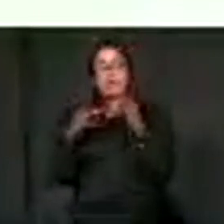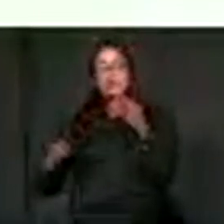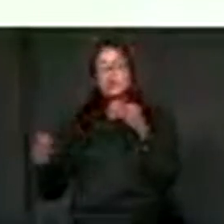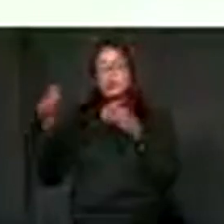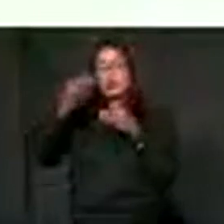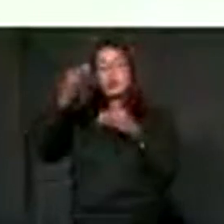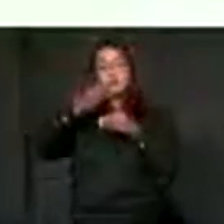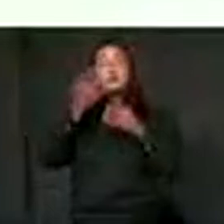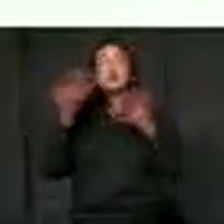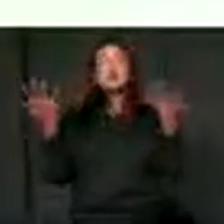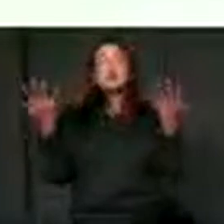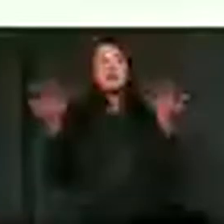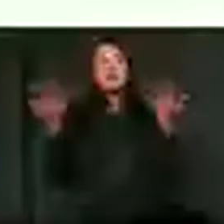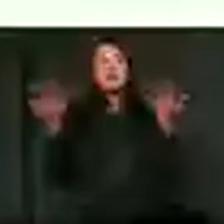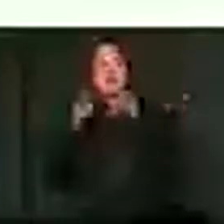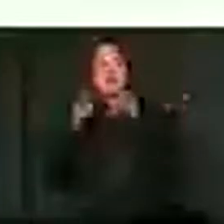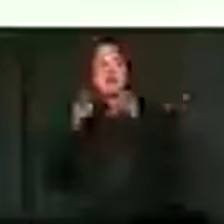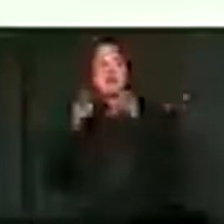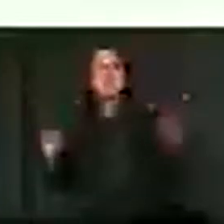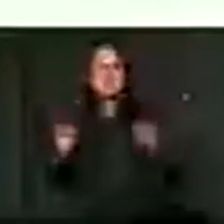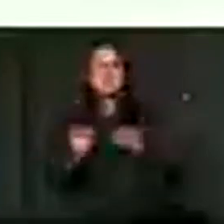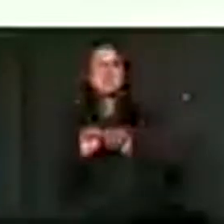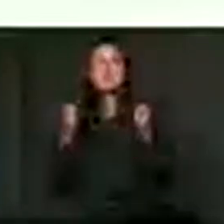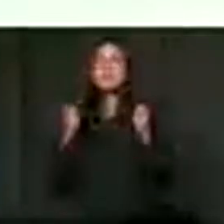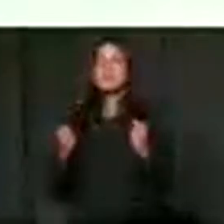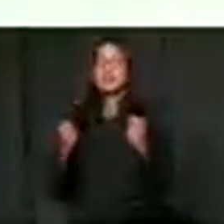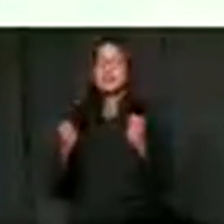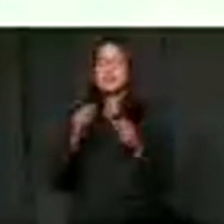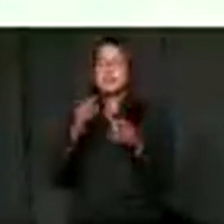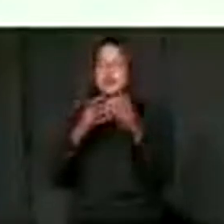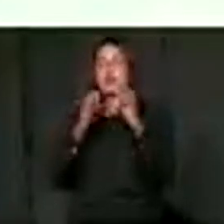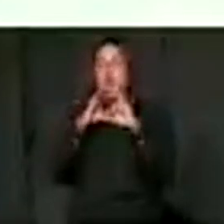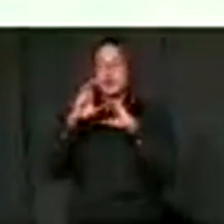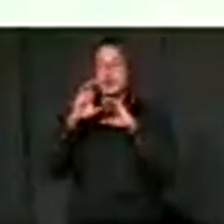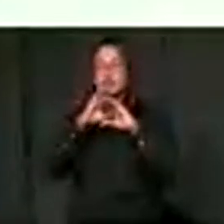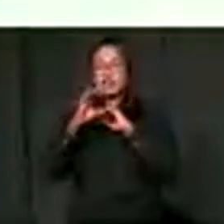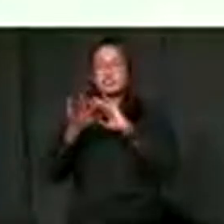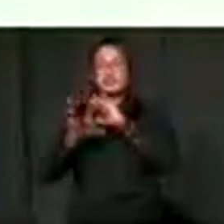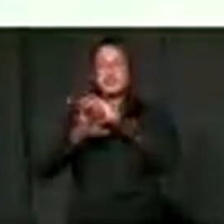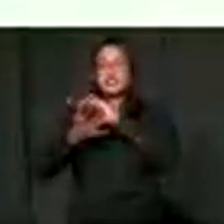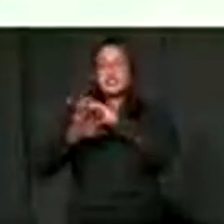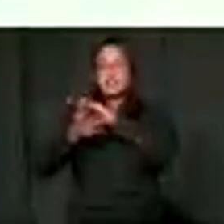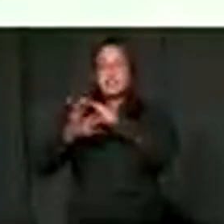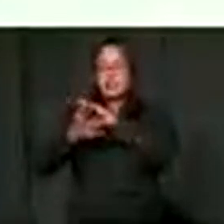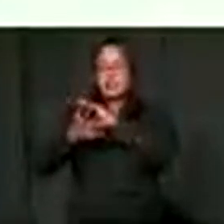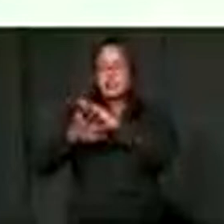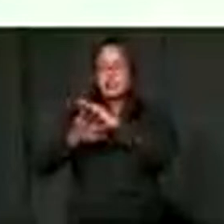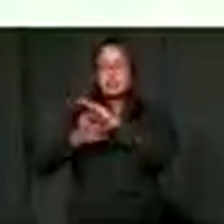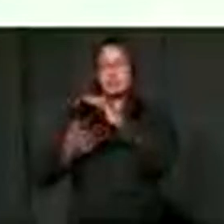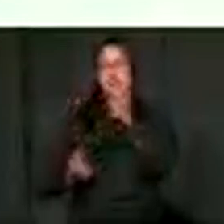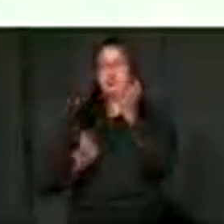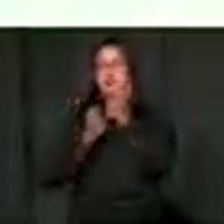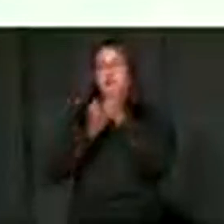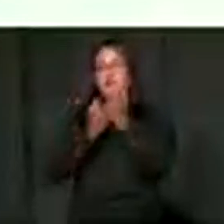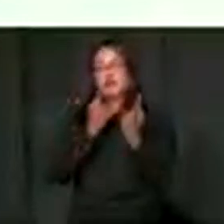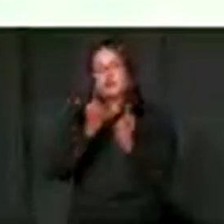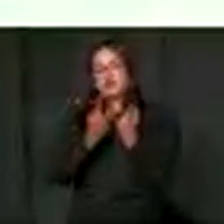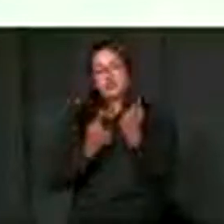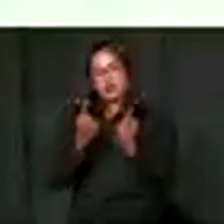system. And to strengthen the use of information communication technology to support the delivery of a curriculum.